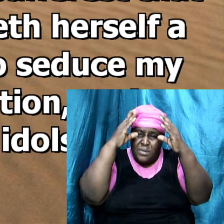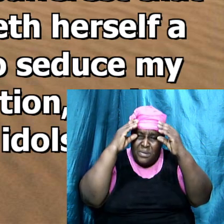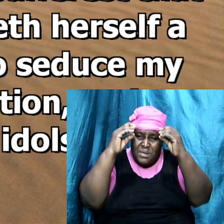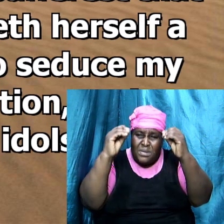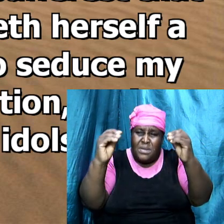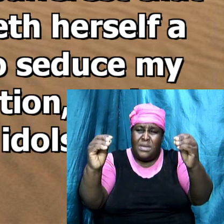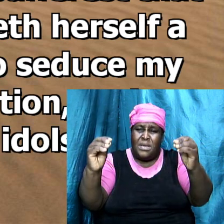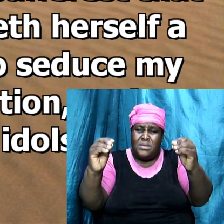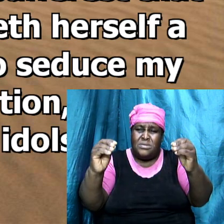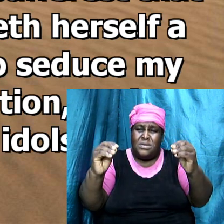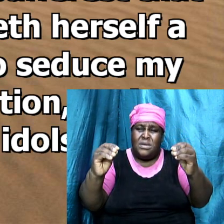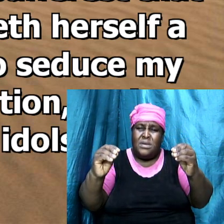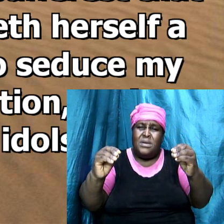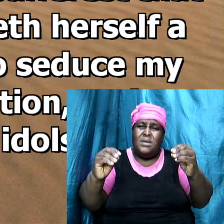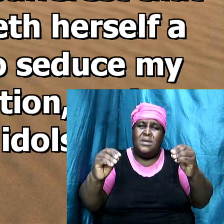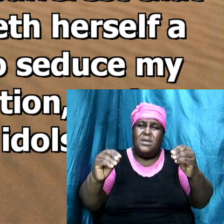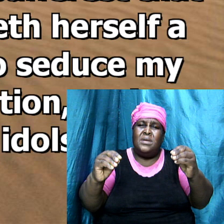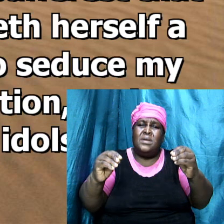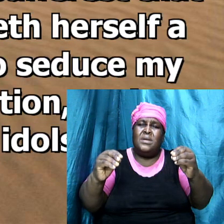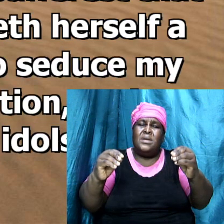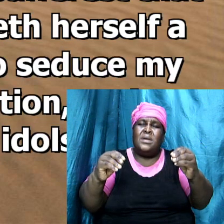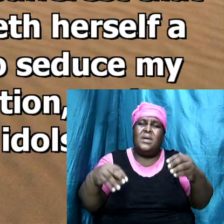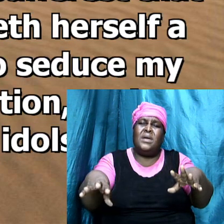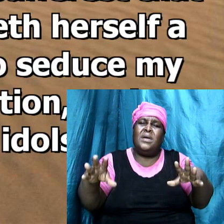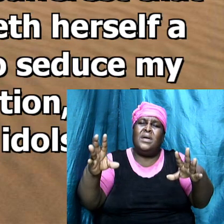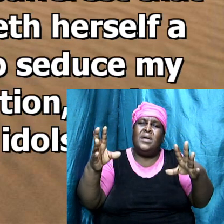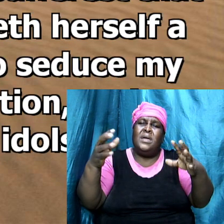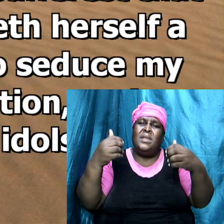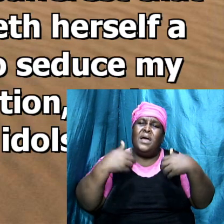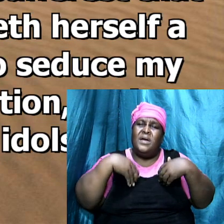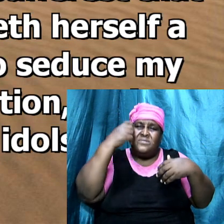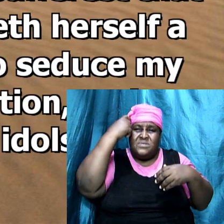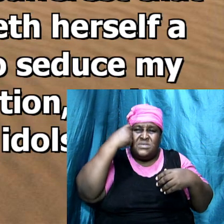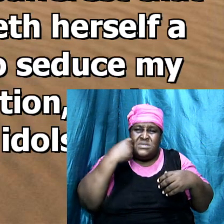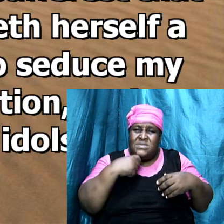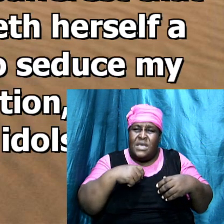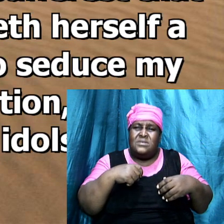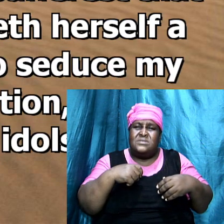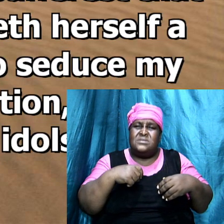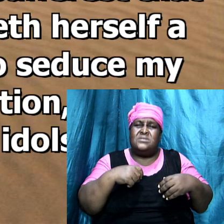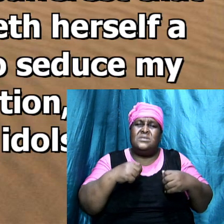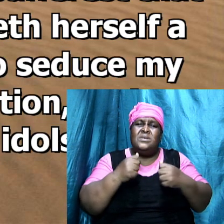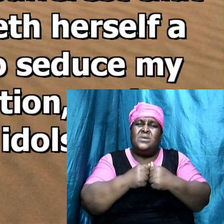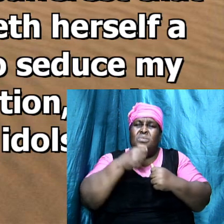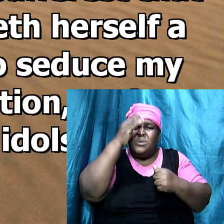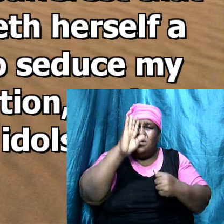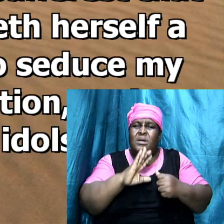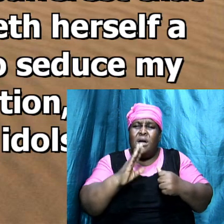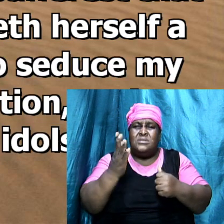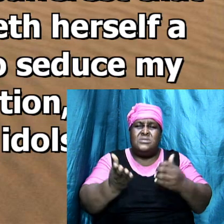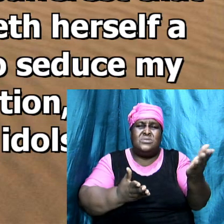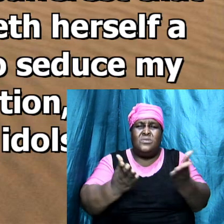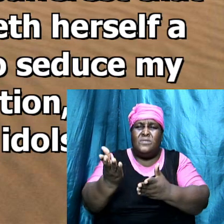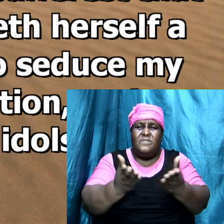and to seduce my servants almighty God we come back on fornication again